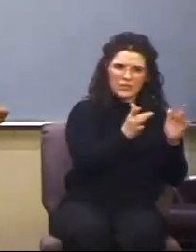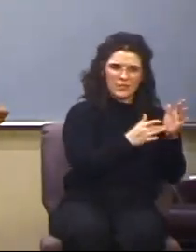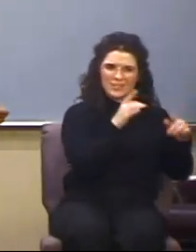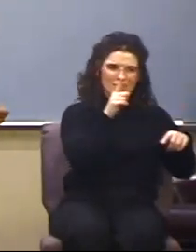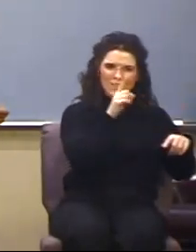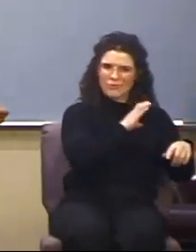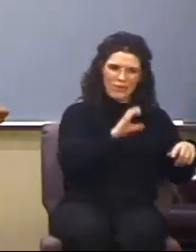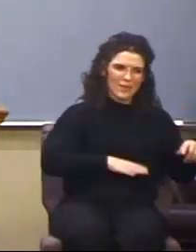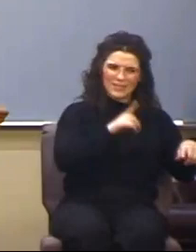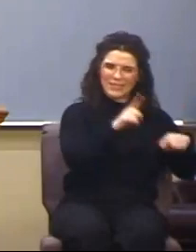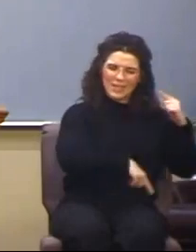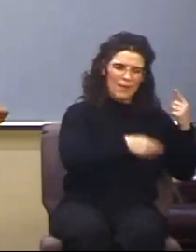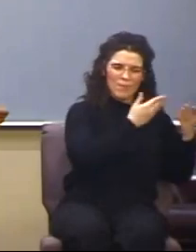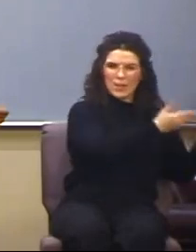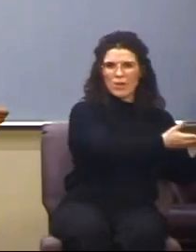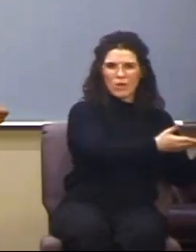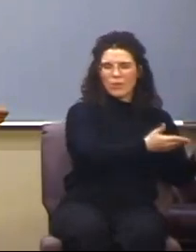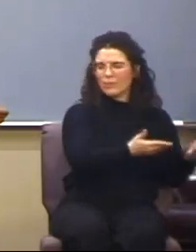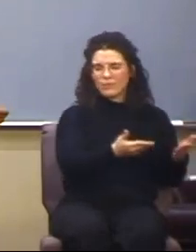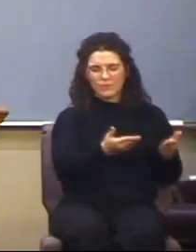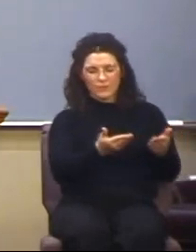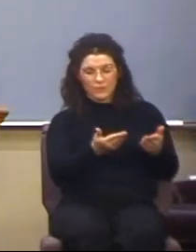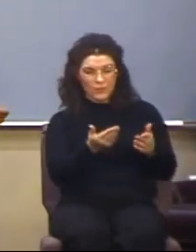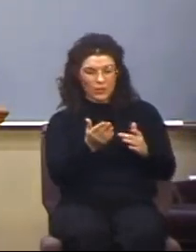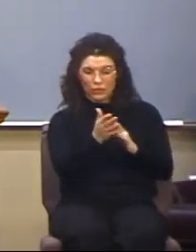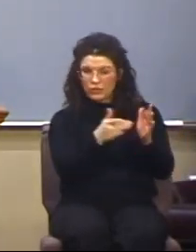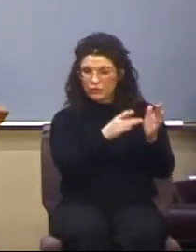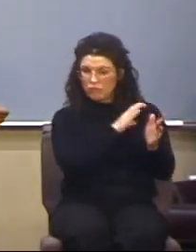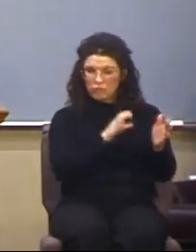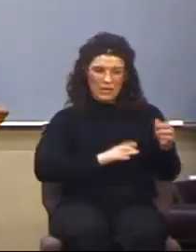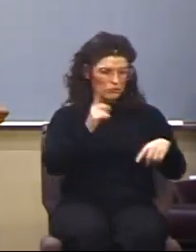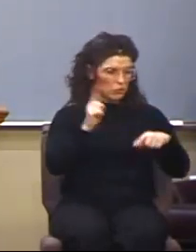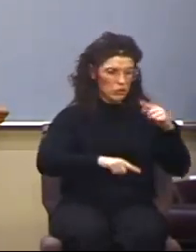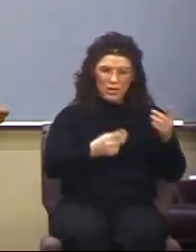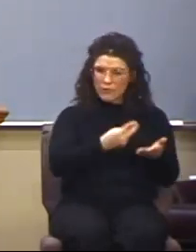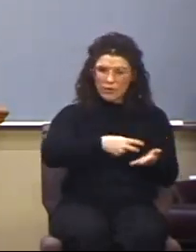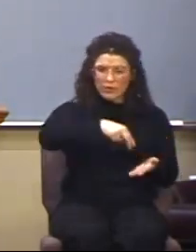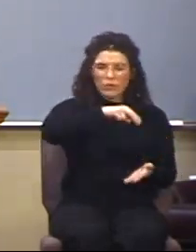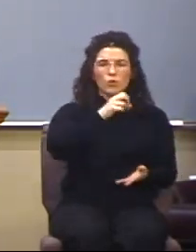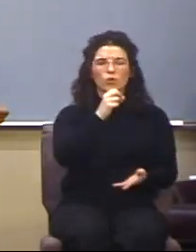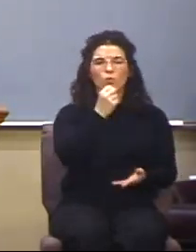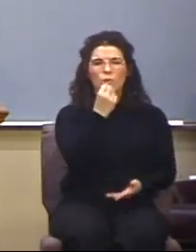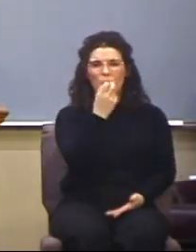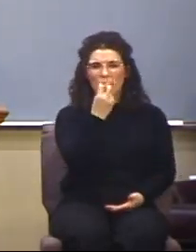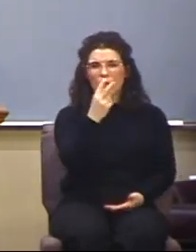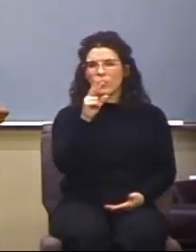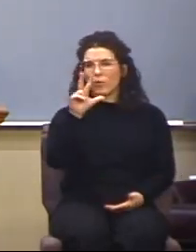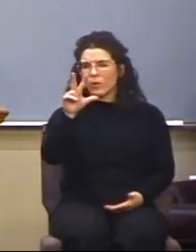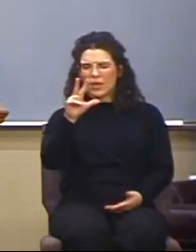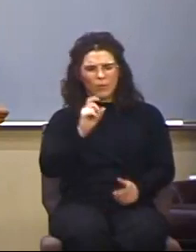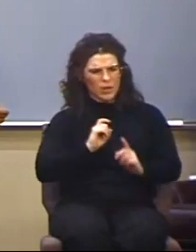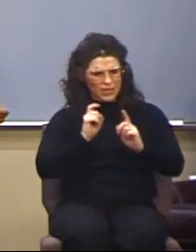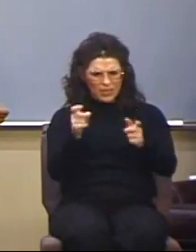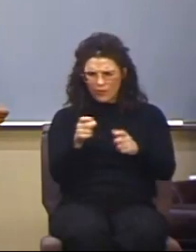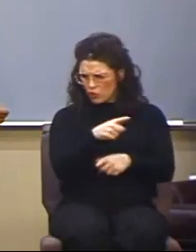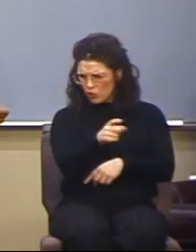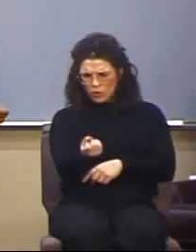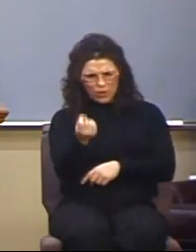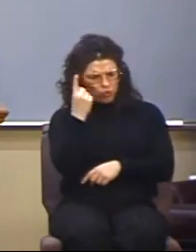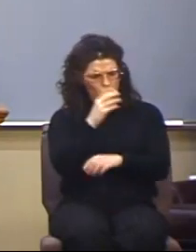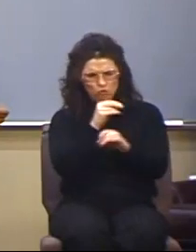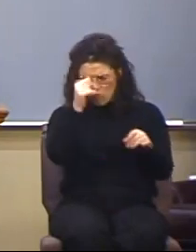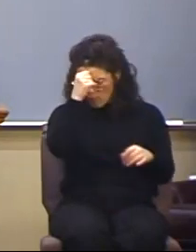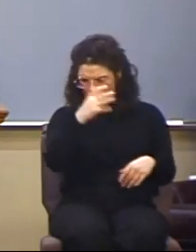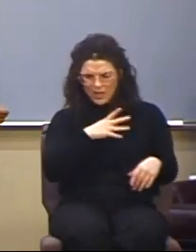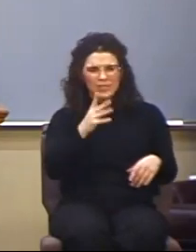being raised from the dead. Chapter 12, verse 3. Wherefore, give you to understand that no man, speaking by the Spirit